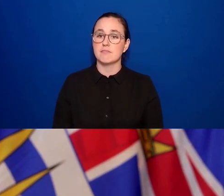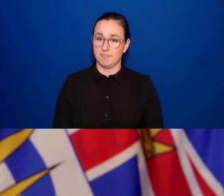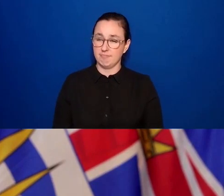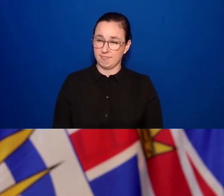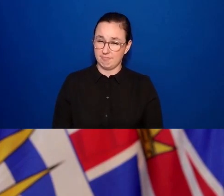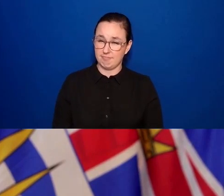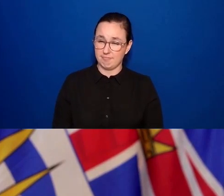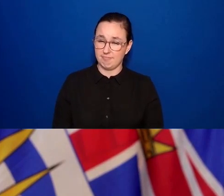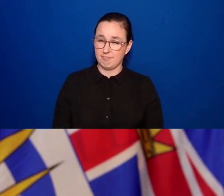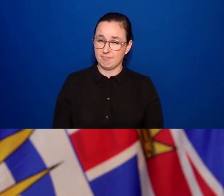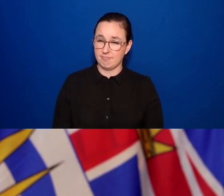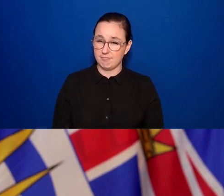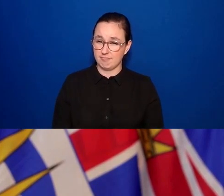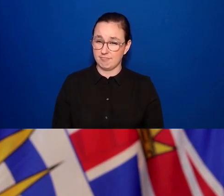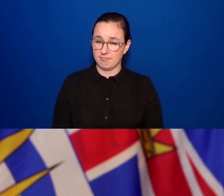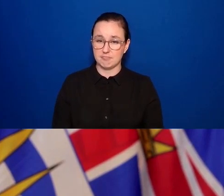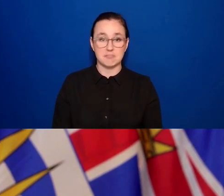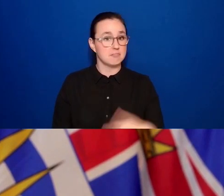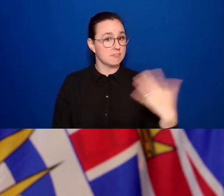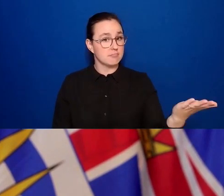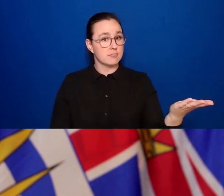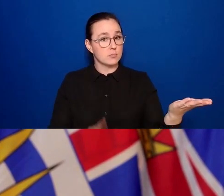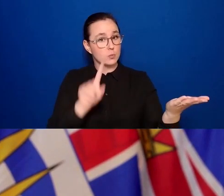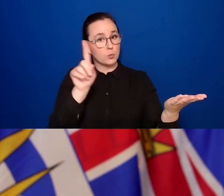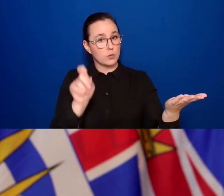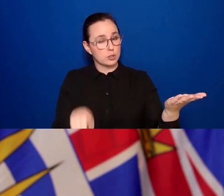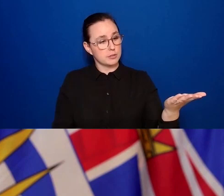Next question is from Cindy Harnett, Times colonist.